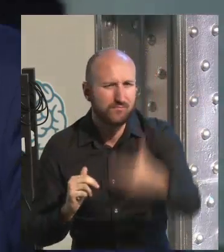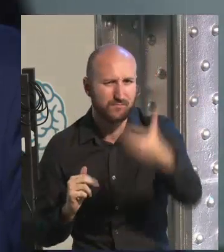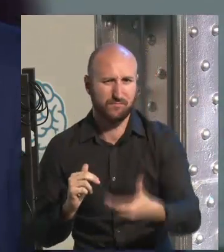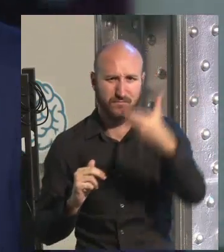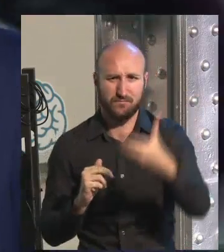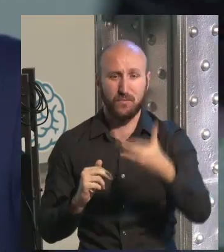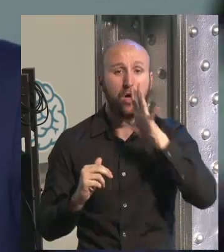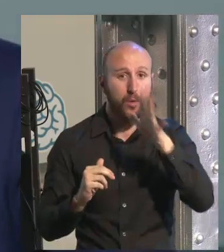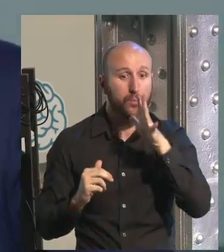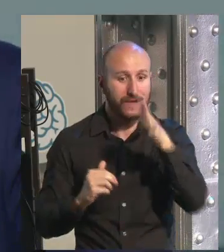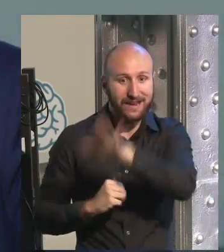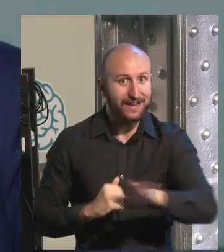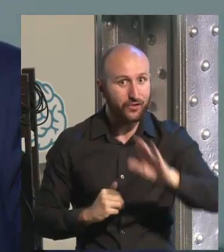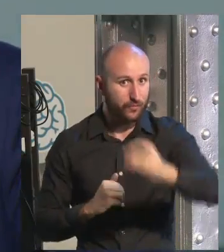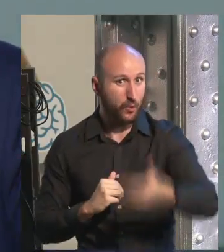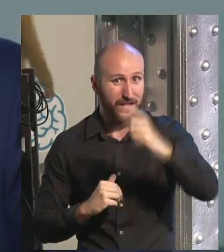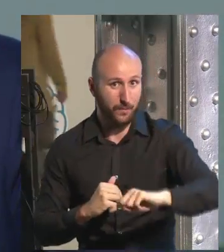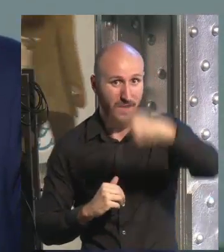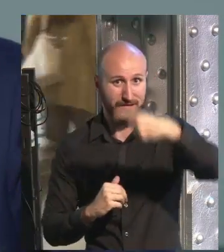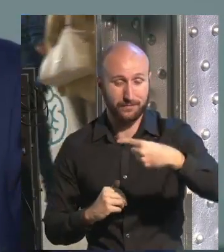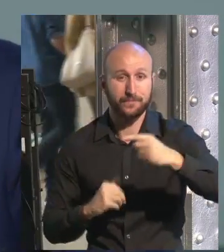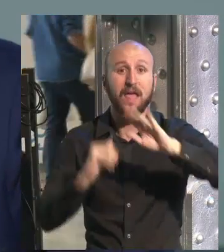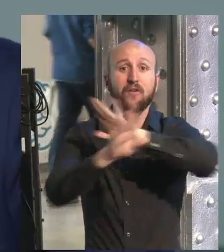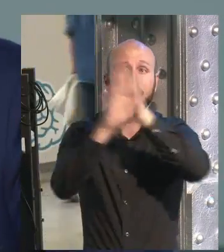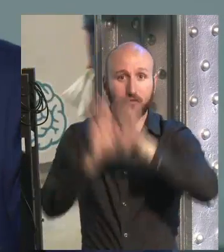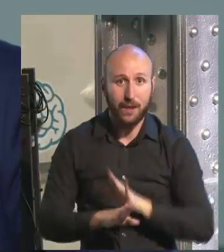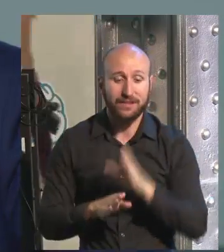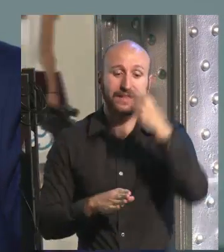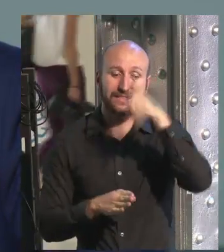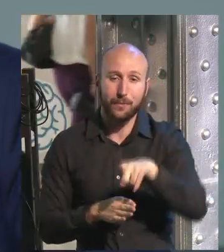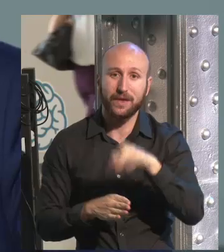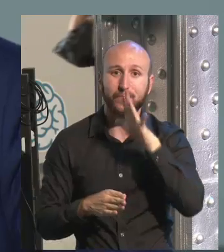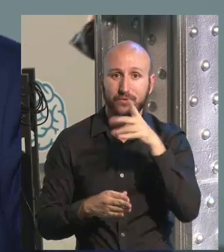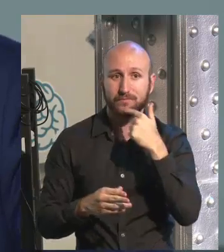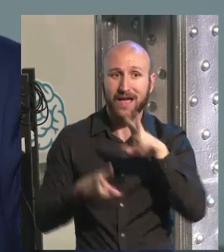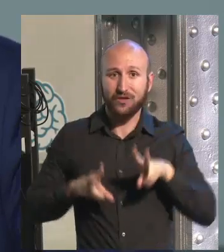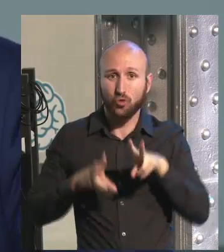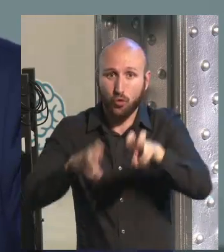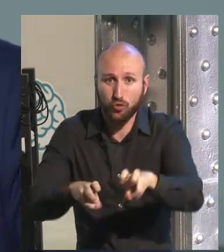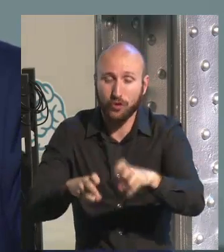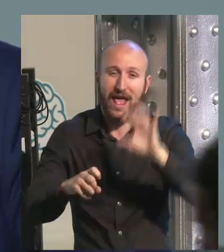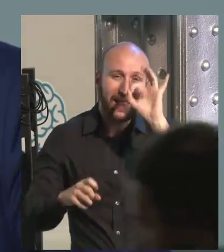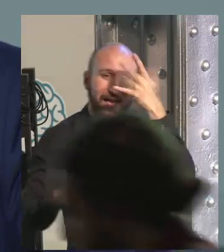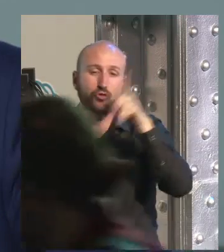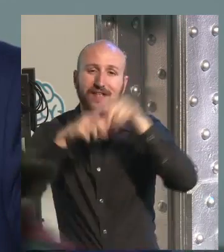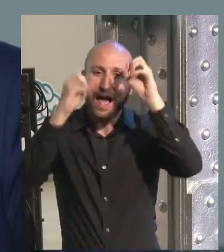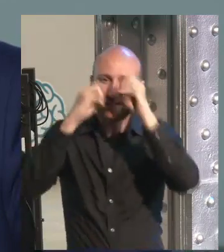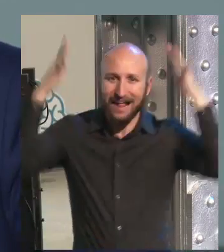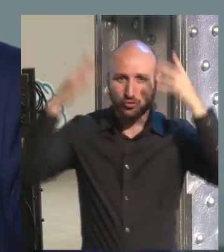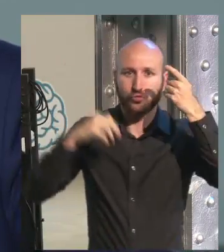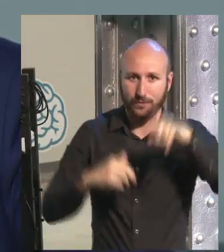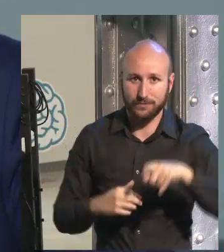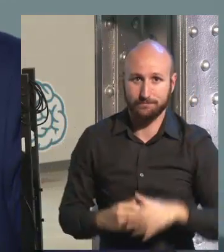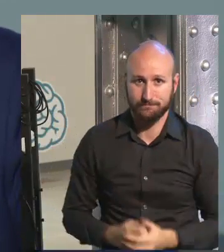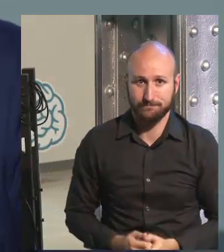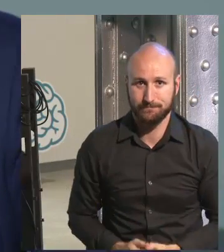math or chemistry or physics early in the morning. I mean, teaching should be personalized,